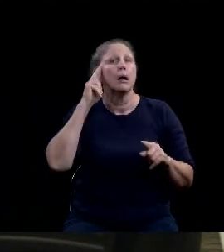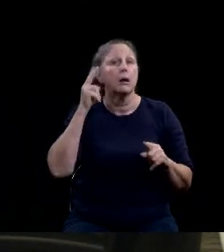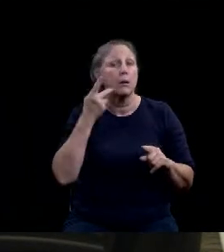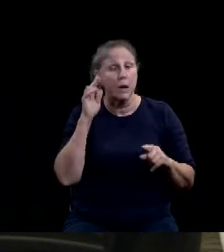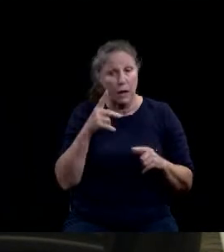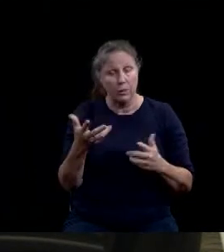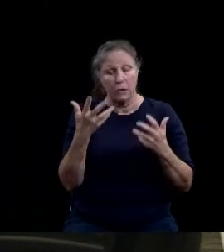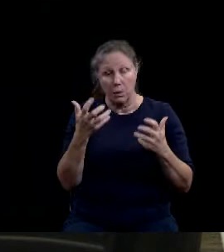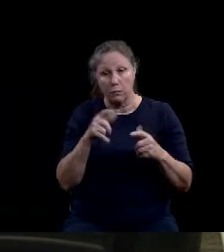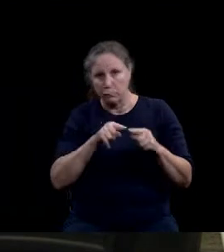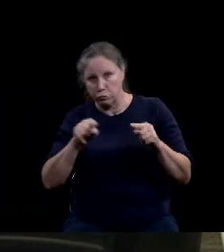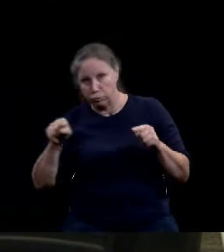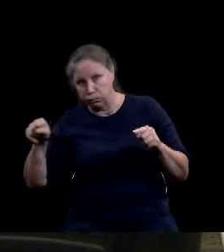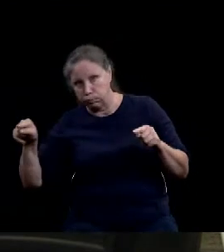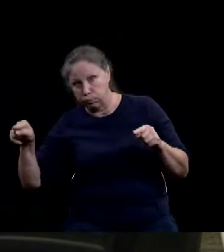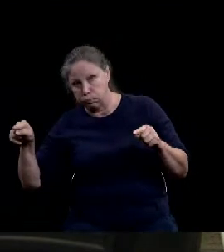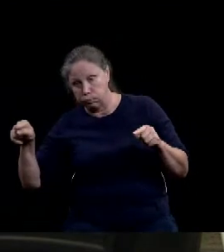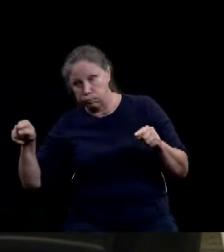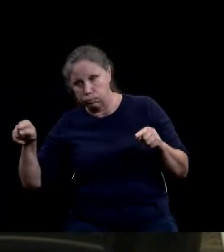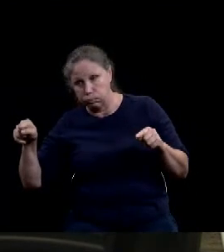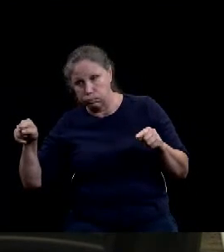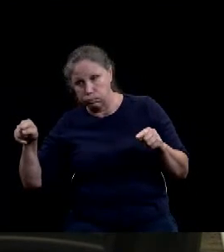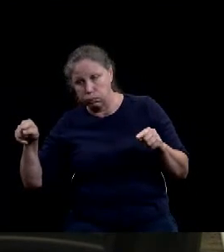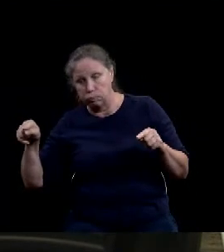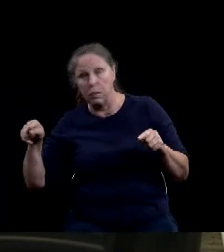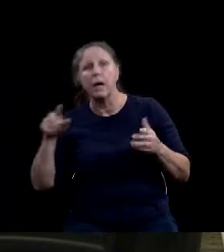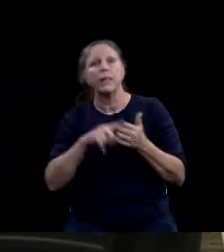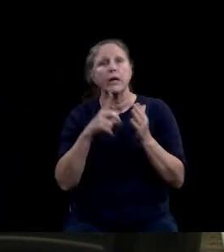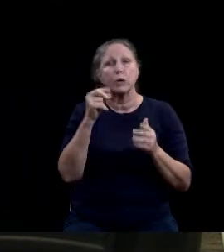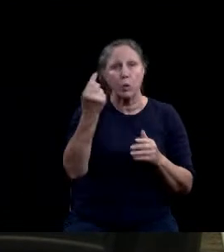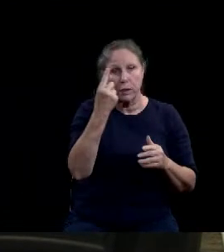then we need to do something like what we do on every development project.